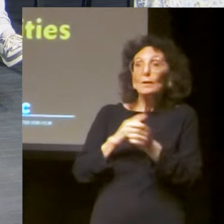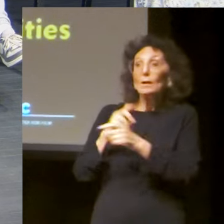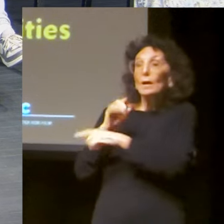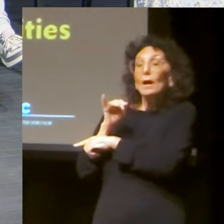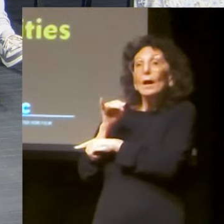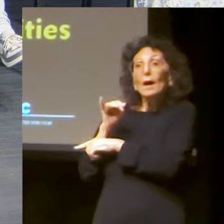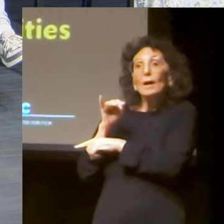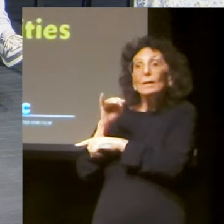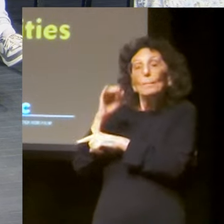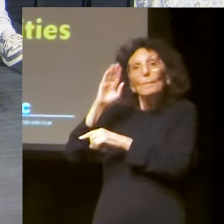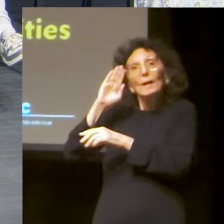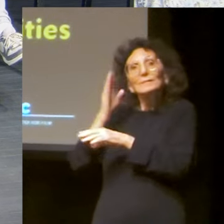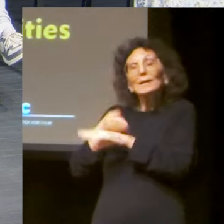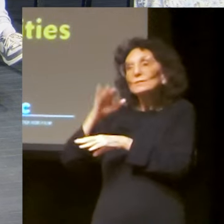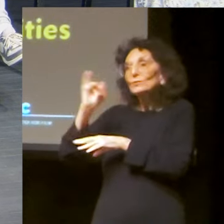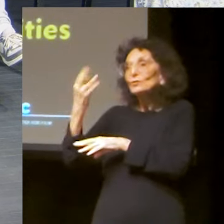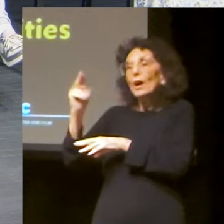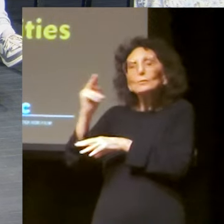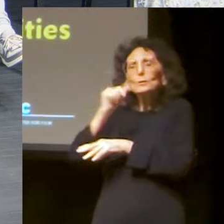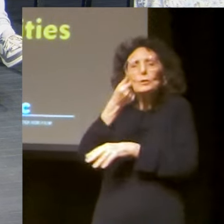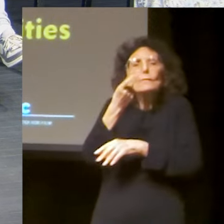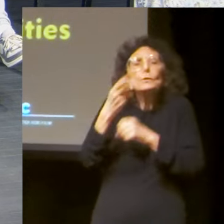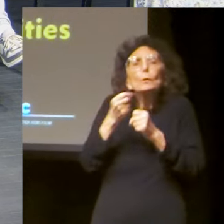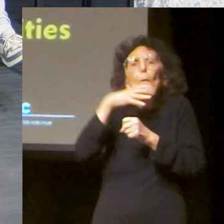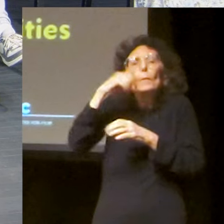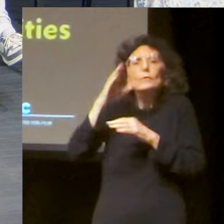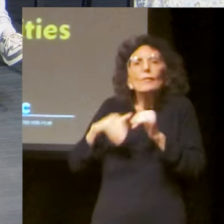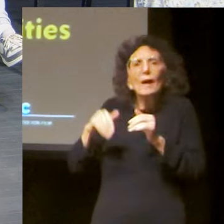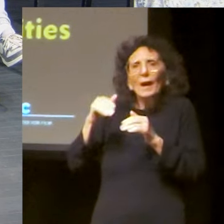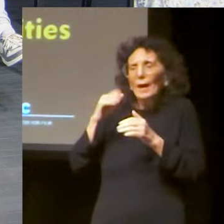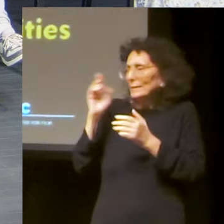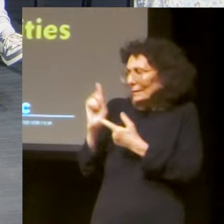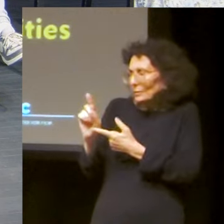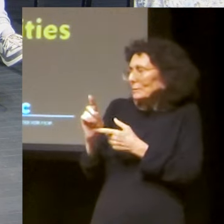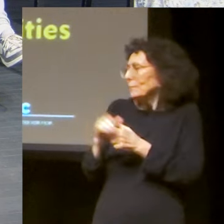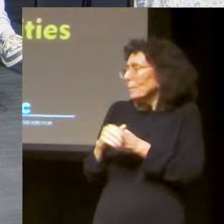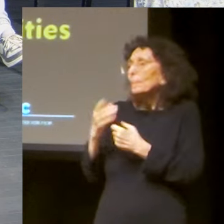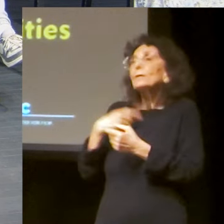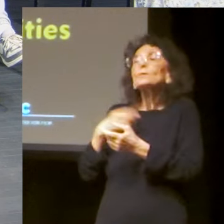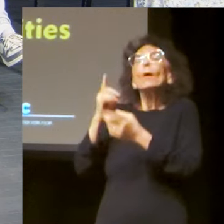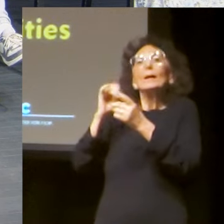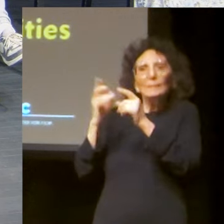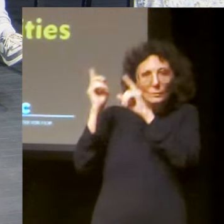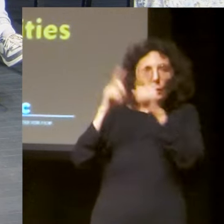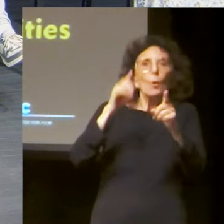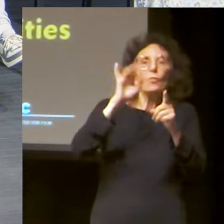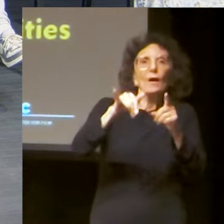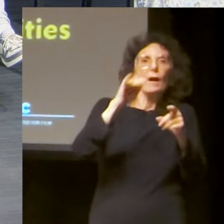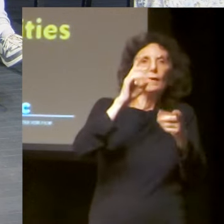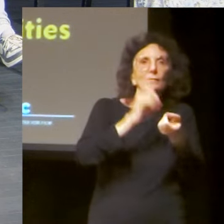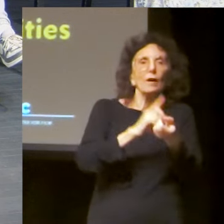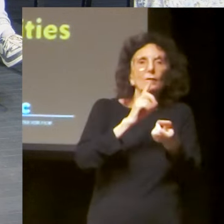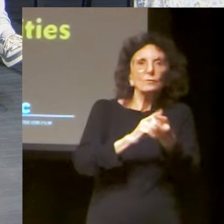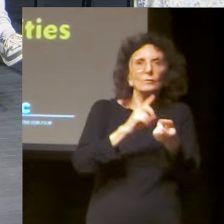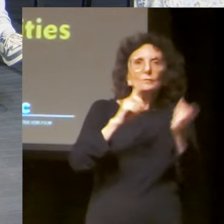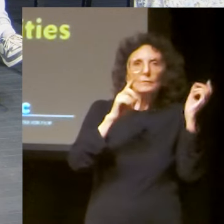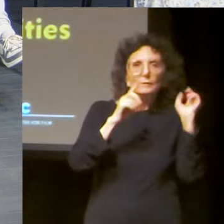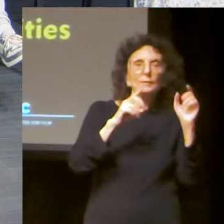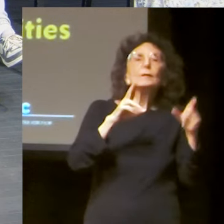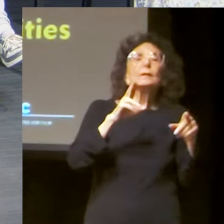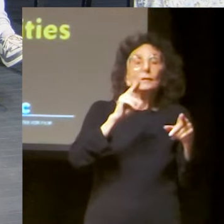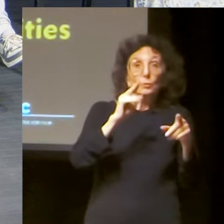what do we do? And he said, go see the doctor. And John was only a few years older than Derek.